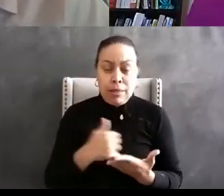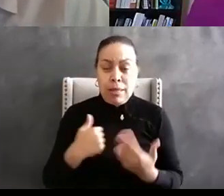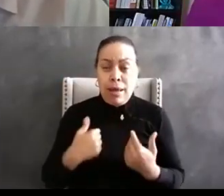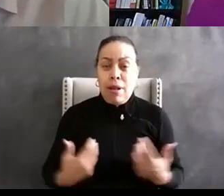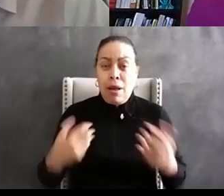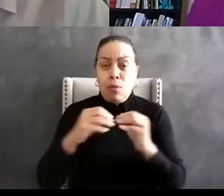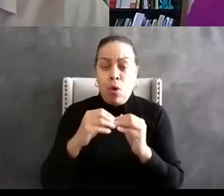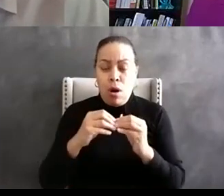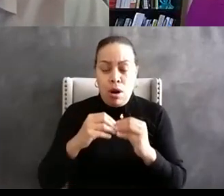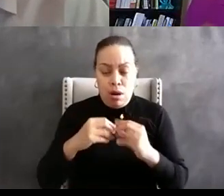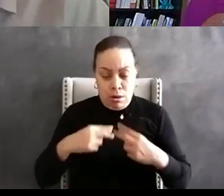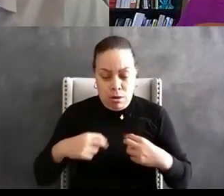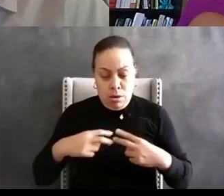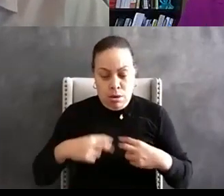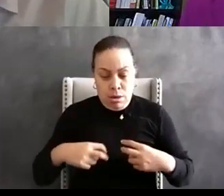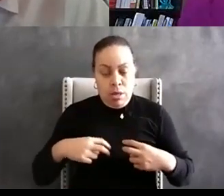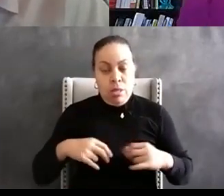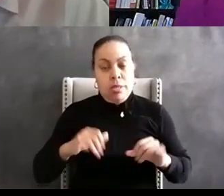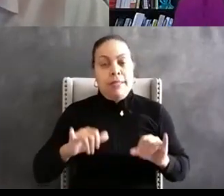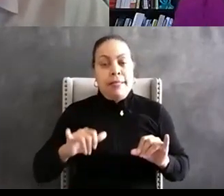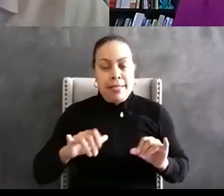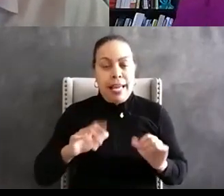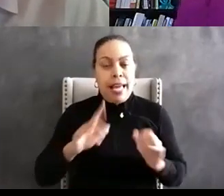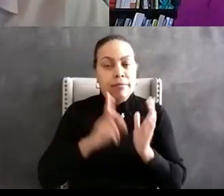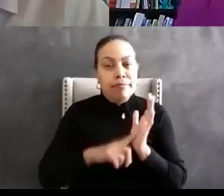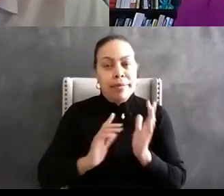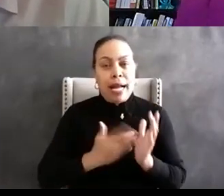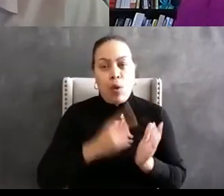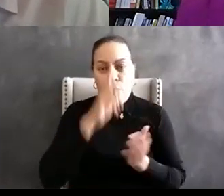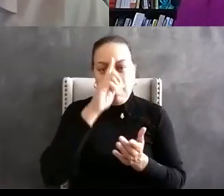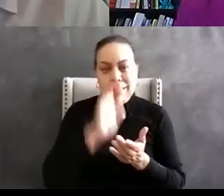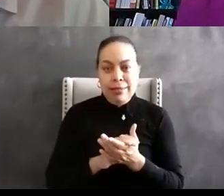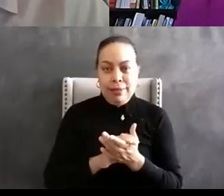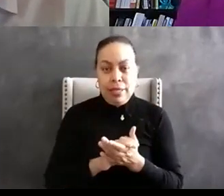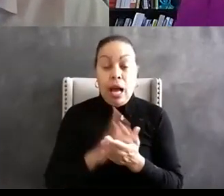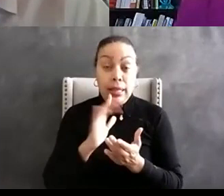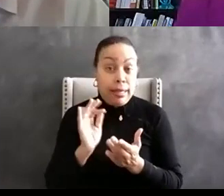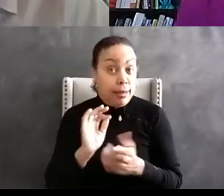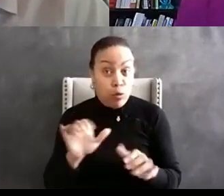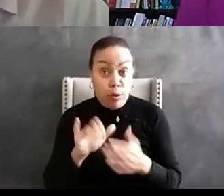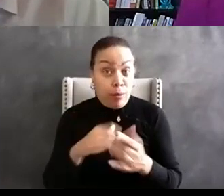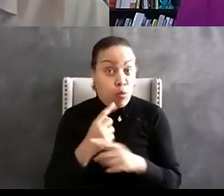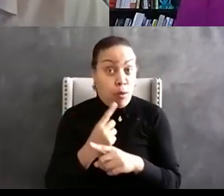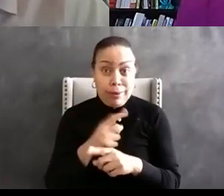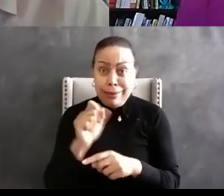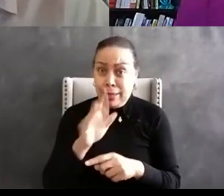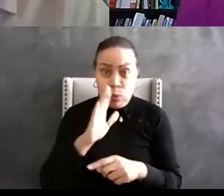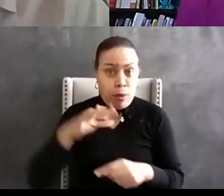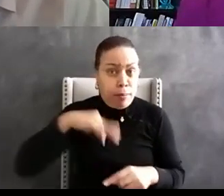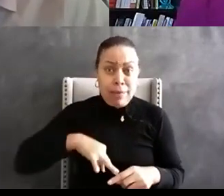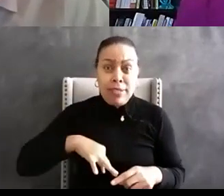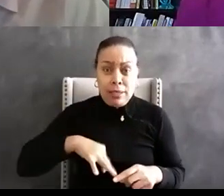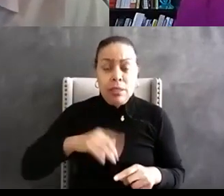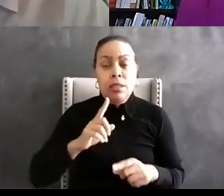of uh reflection on ourselves and our own our own beliefs and uh I think if it's done properly absolutely we can benefit from that but I